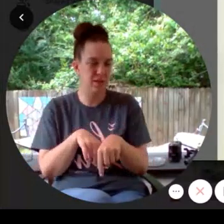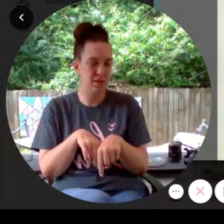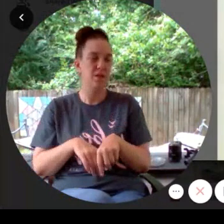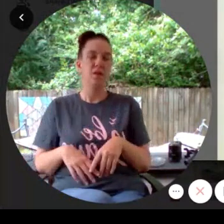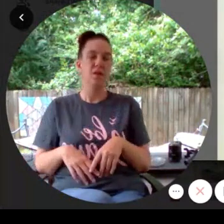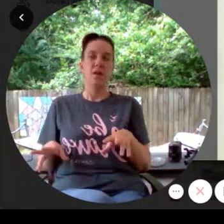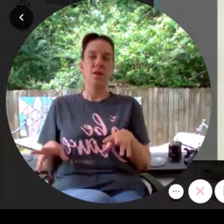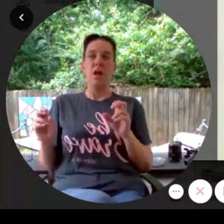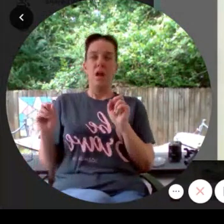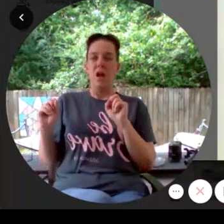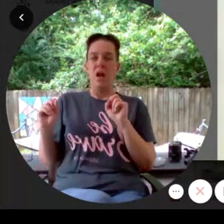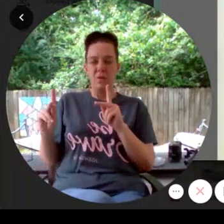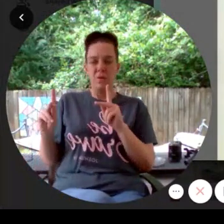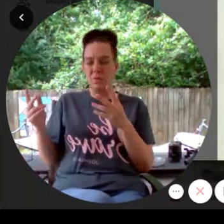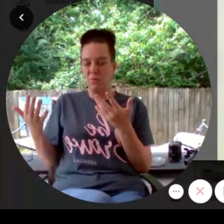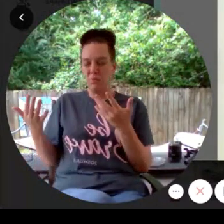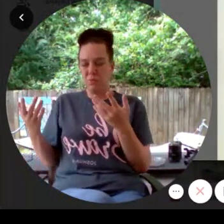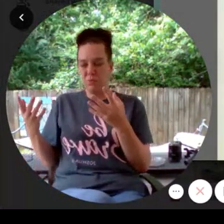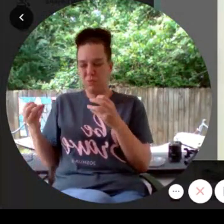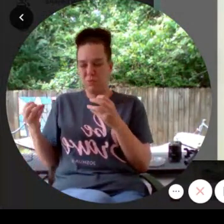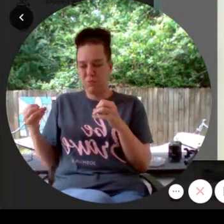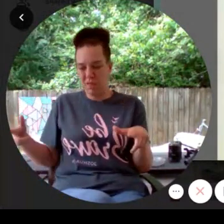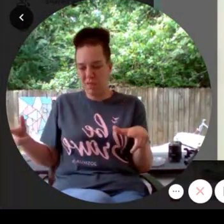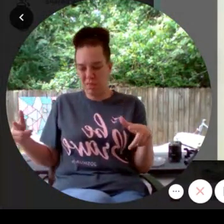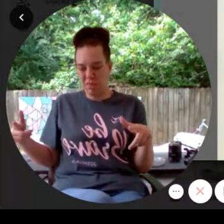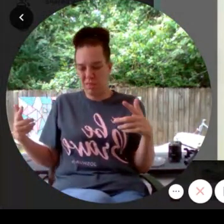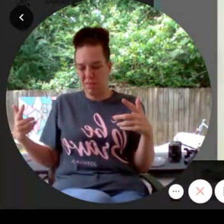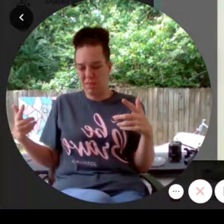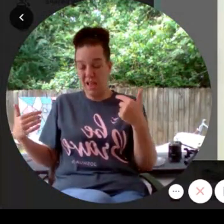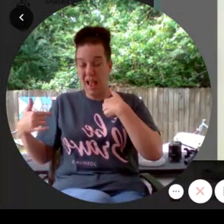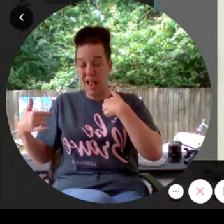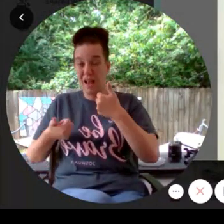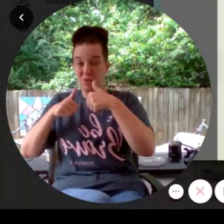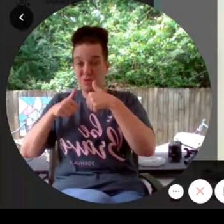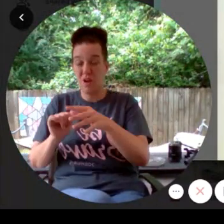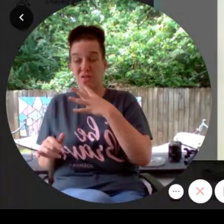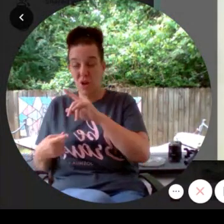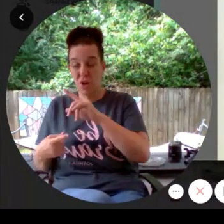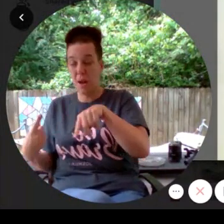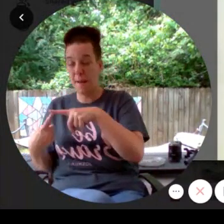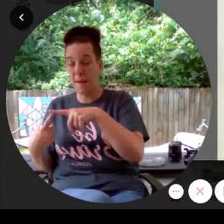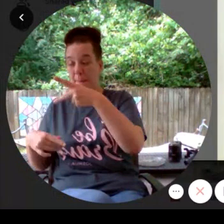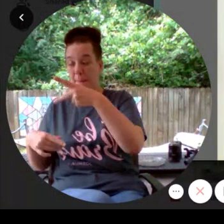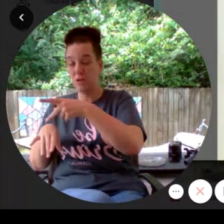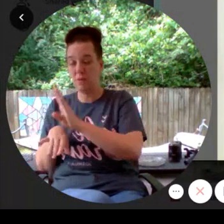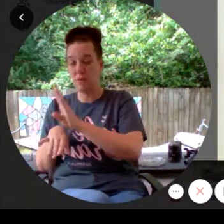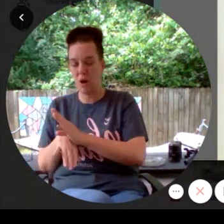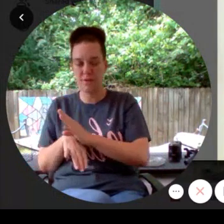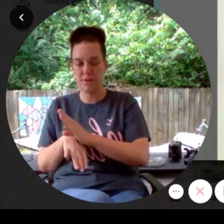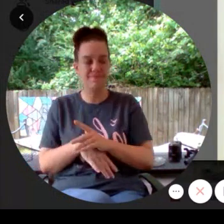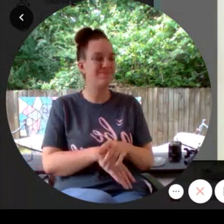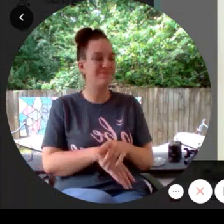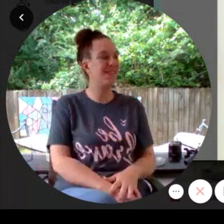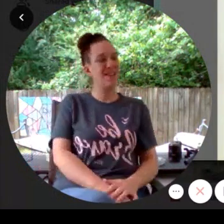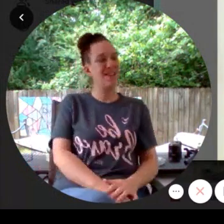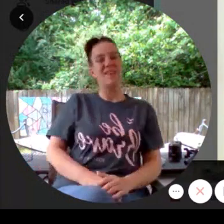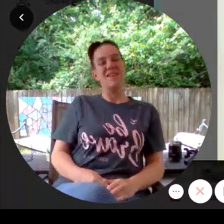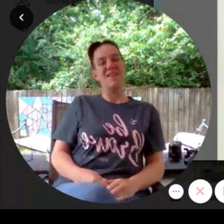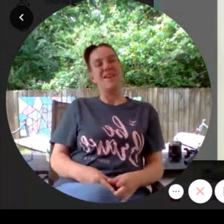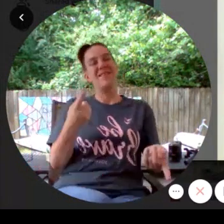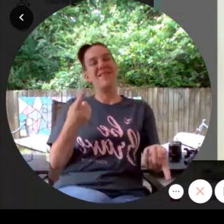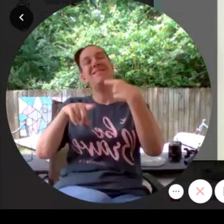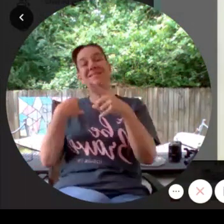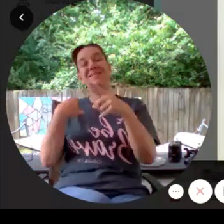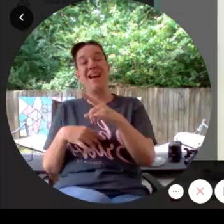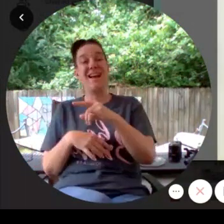Okay, well, I'm trying to talk about Principal Barkin. The sign is Principal